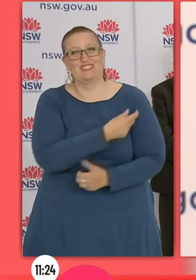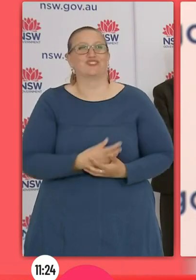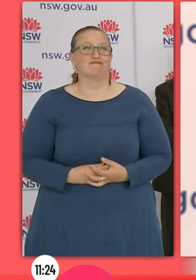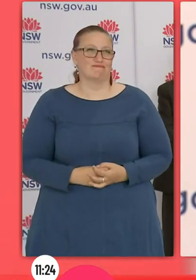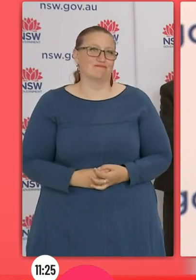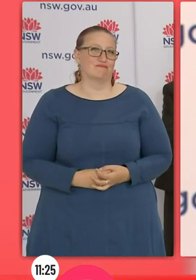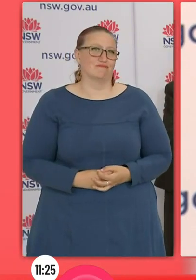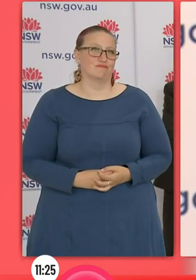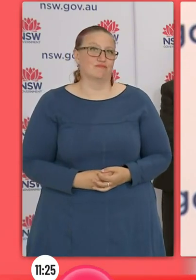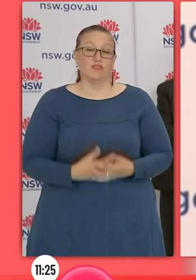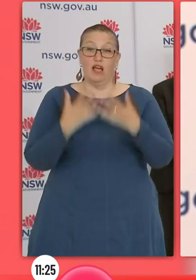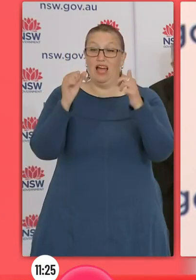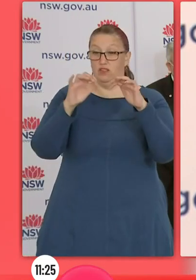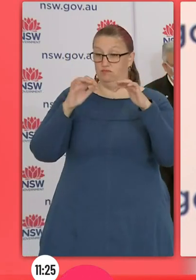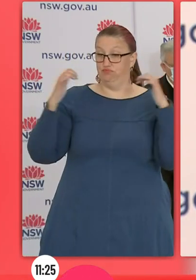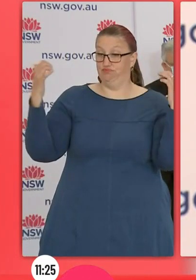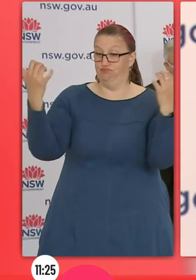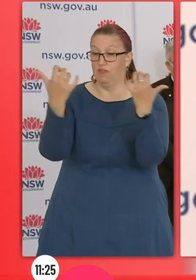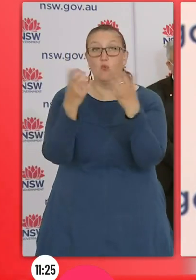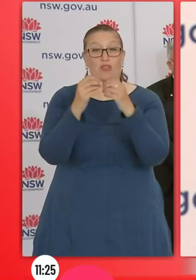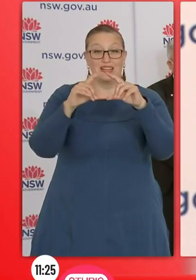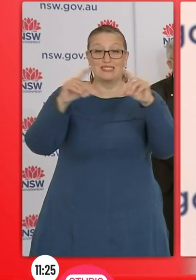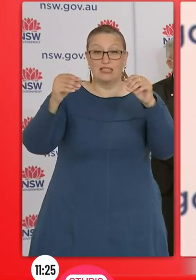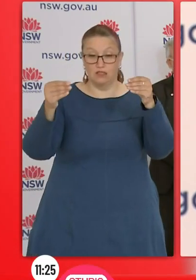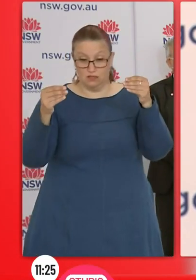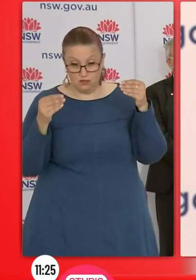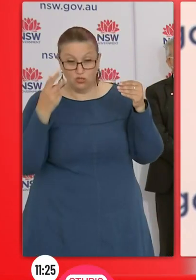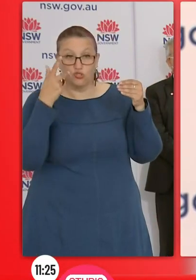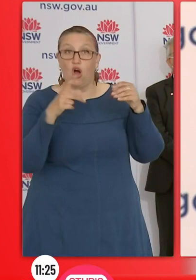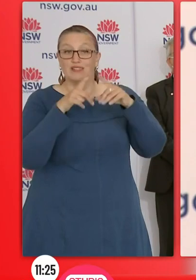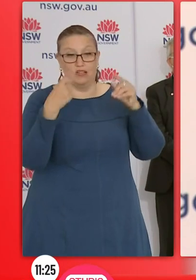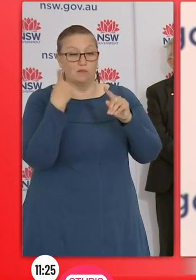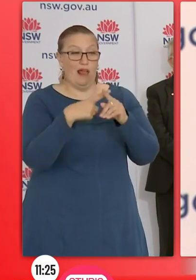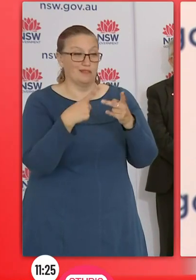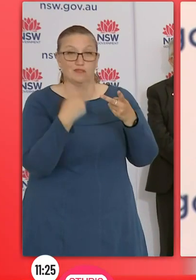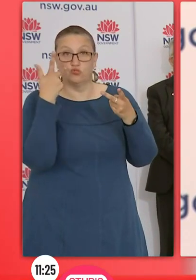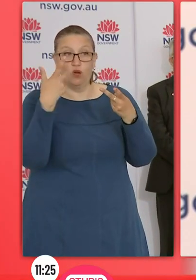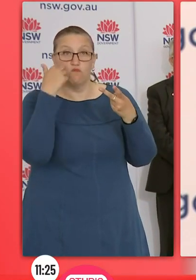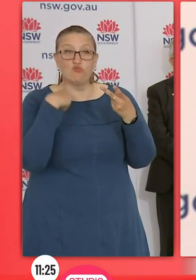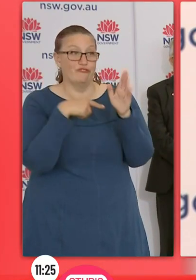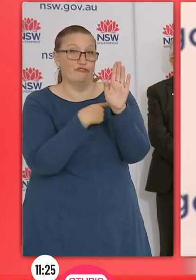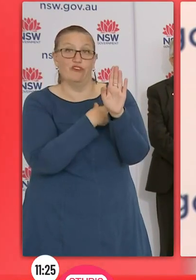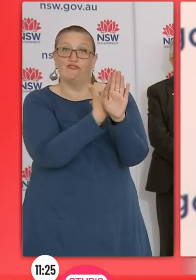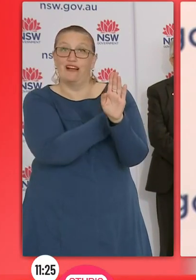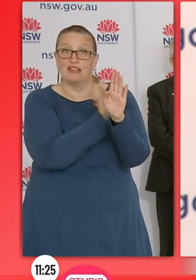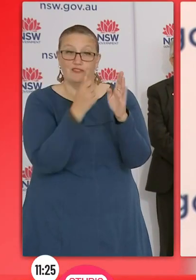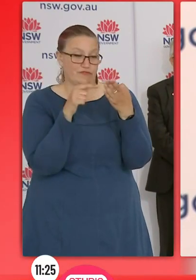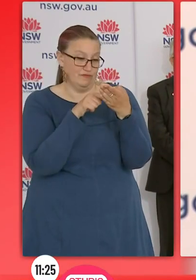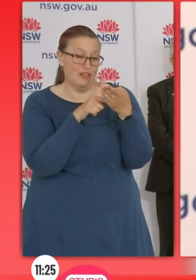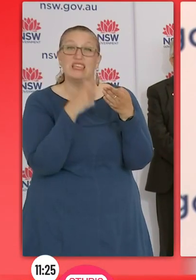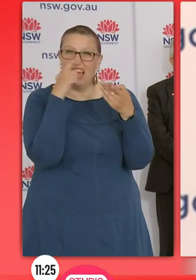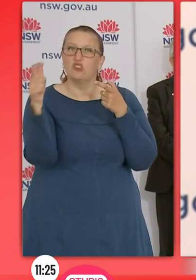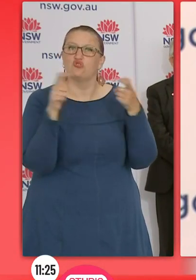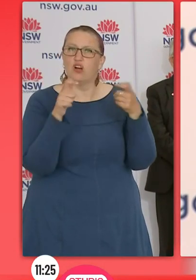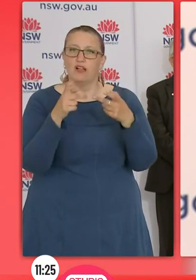venue or an outdoor event that's ticketed, you can actually control that only vaccinated people come through. And that is the